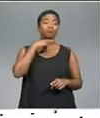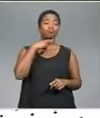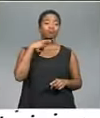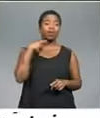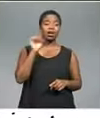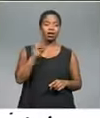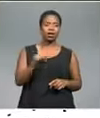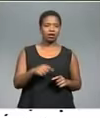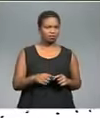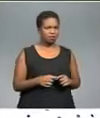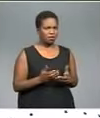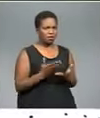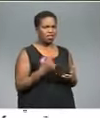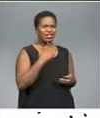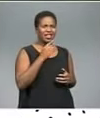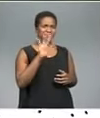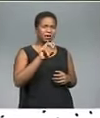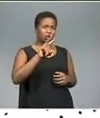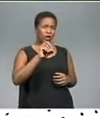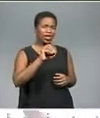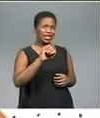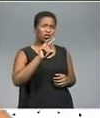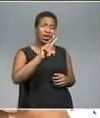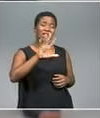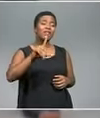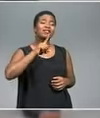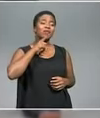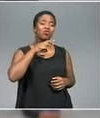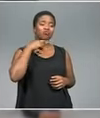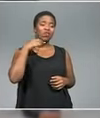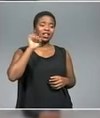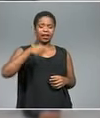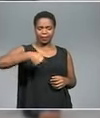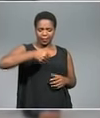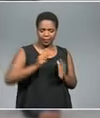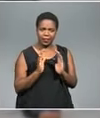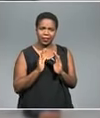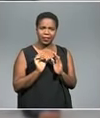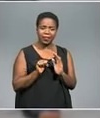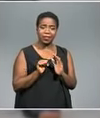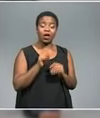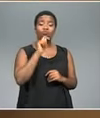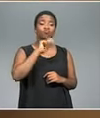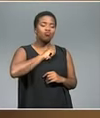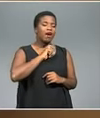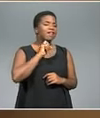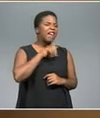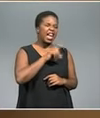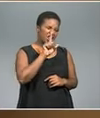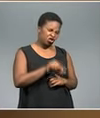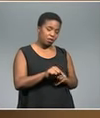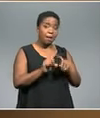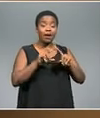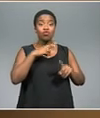I would just maybe roughly say 20, 25 grand. That's just like even a small purse. A bag, that's like 10 grand. Just even growing